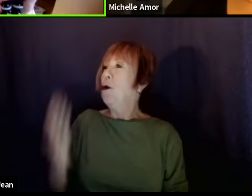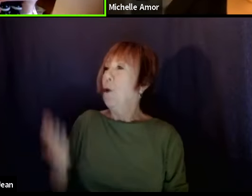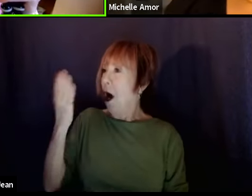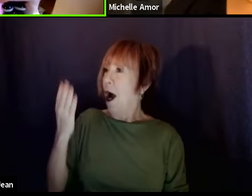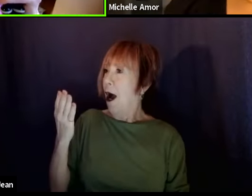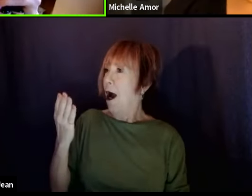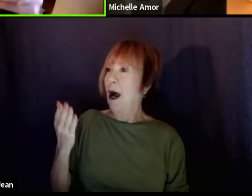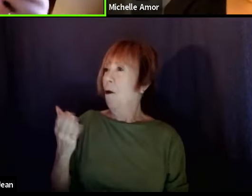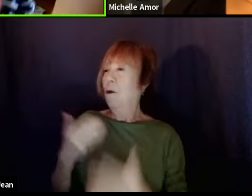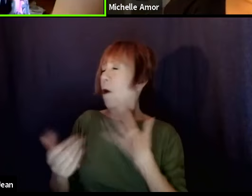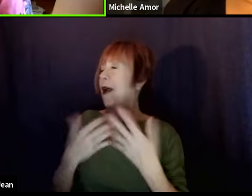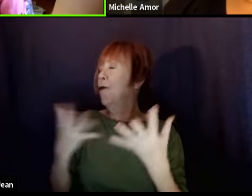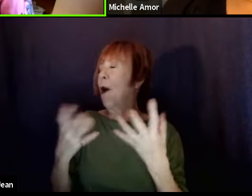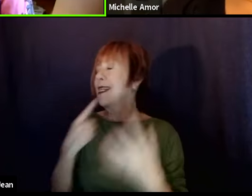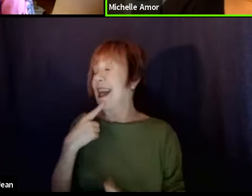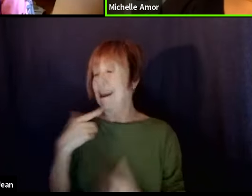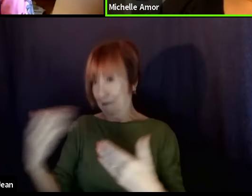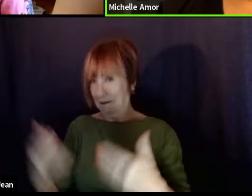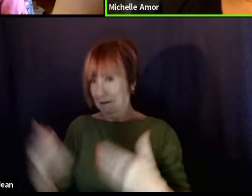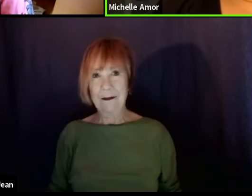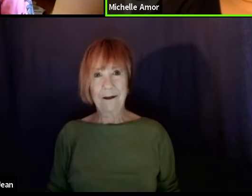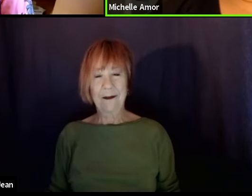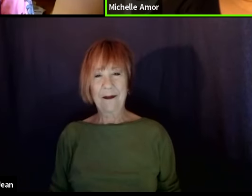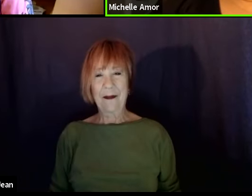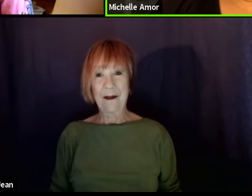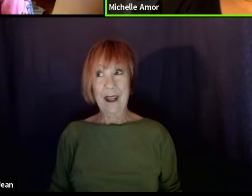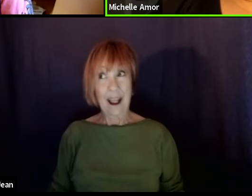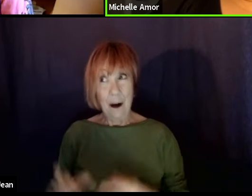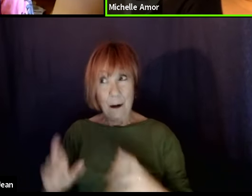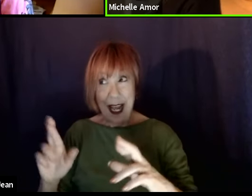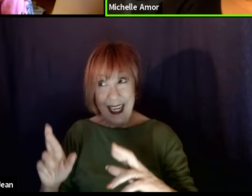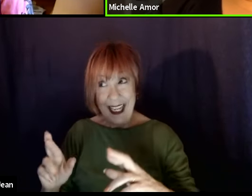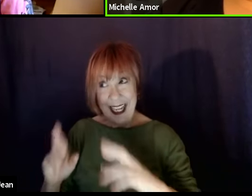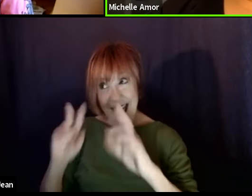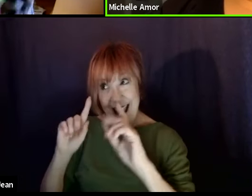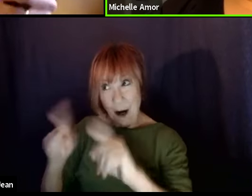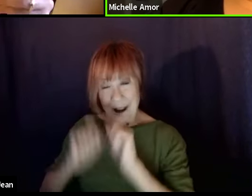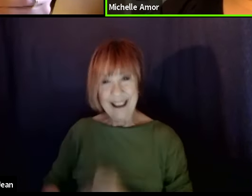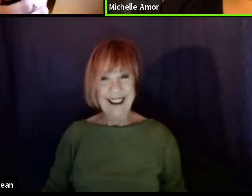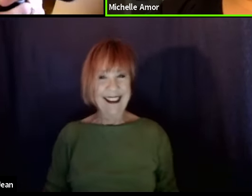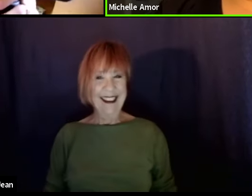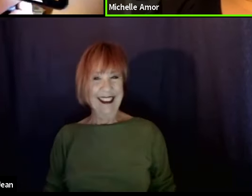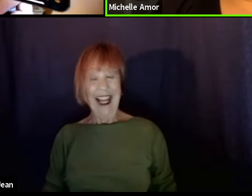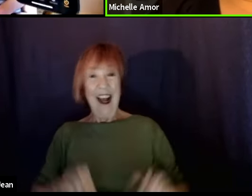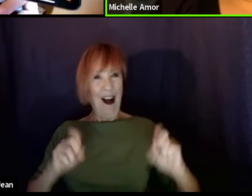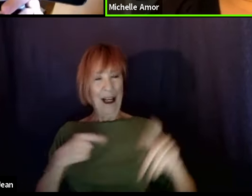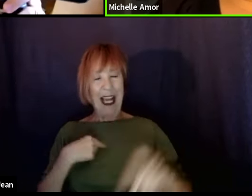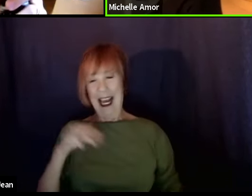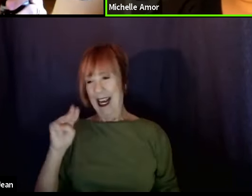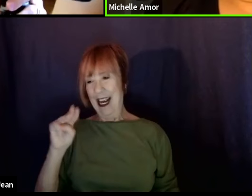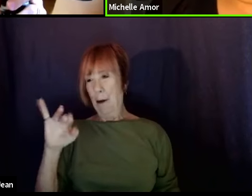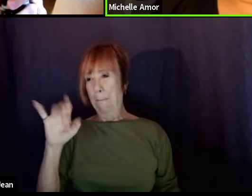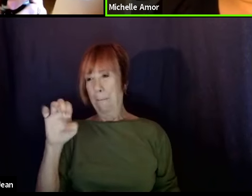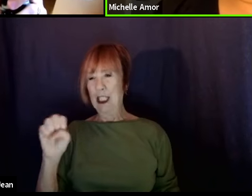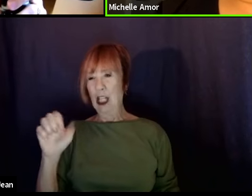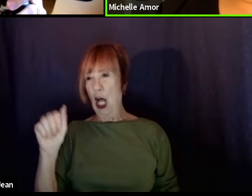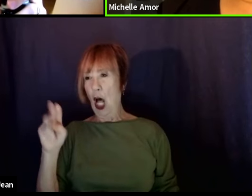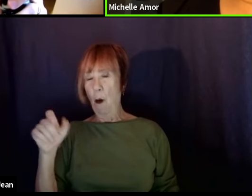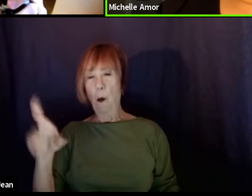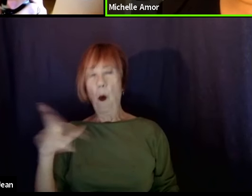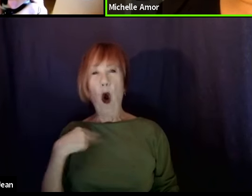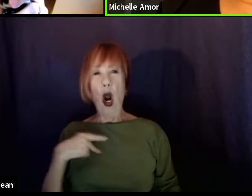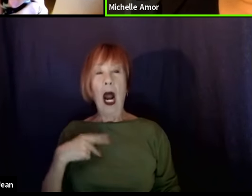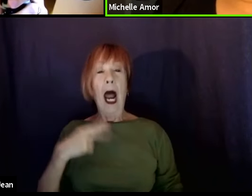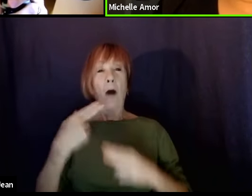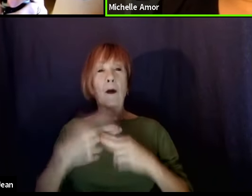however you want. All right? Well. On your mark, get set, go. Okay, I'm Michelle Amor. I was named after the Stevie